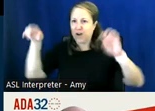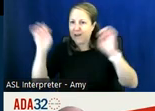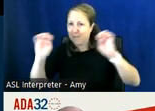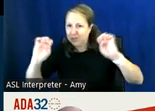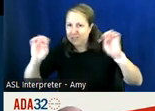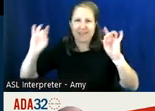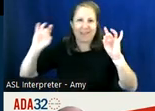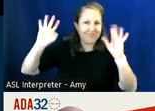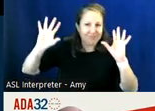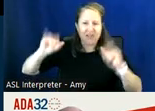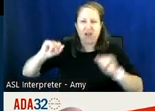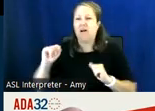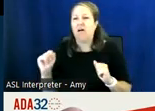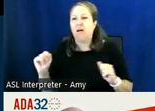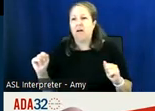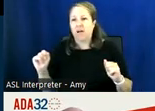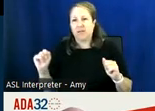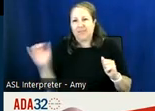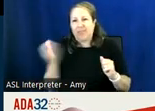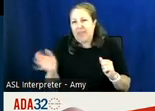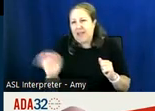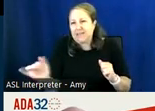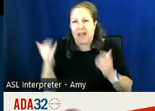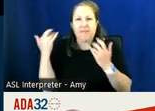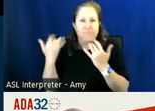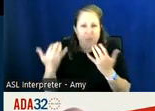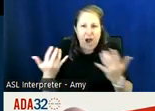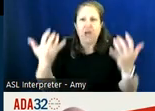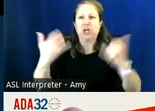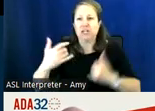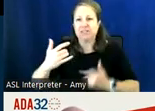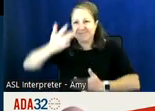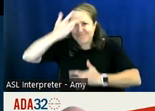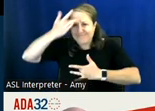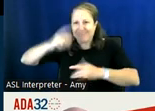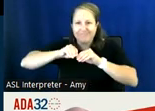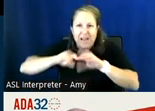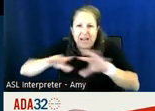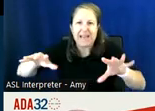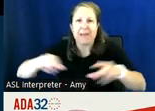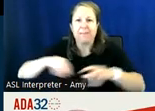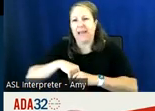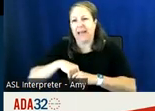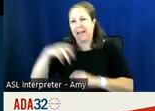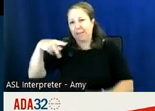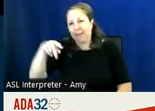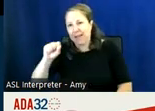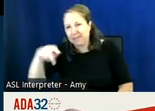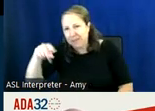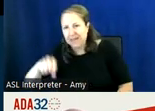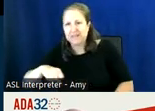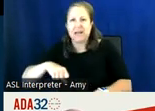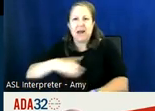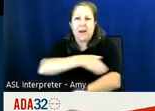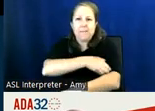uh as for things such as wildfires the pandemic um psps power safety shutoffs